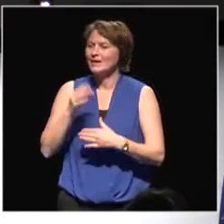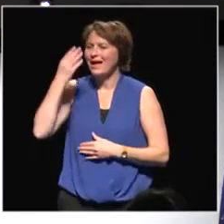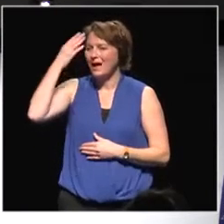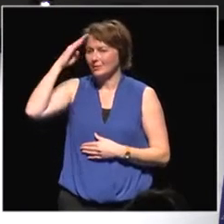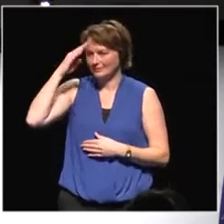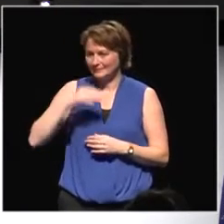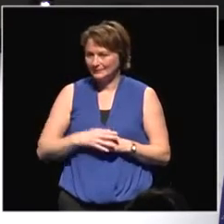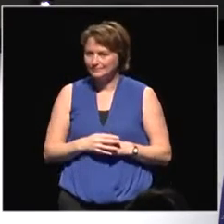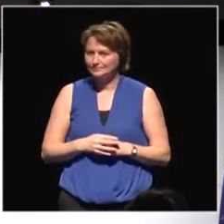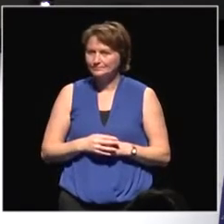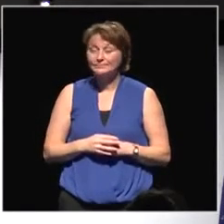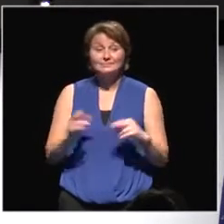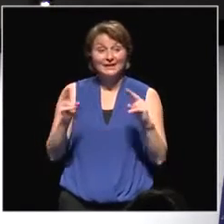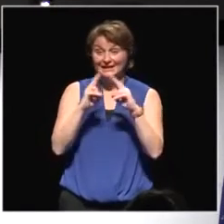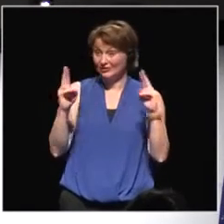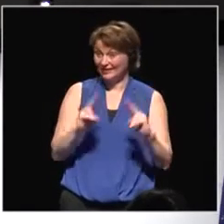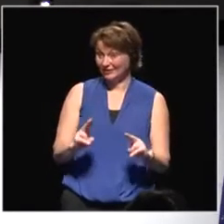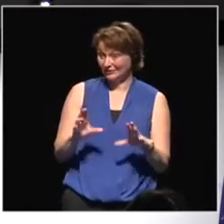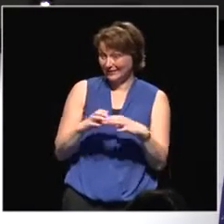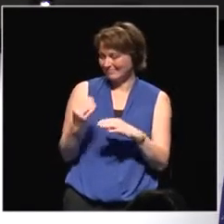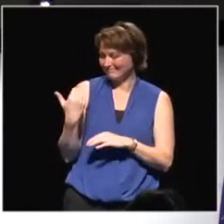international team was there in April.